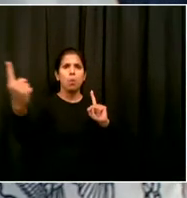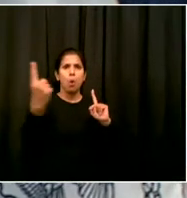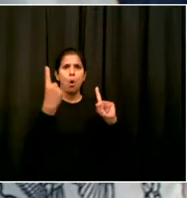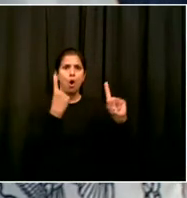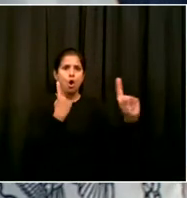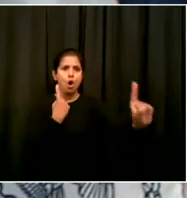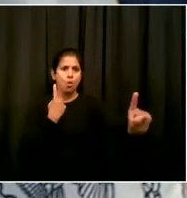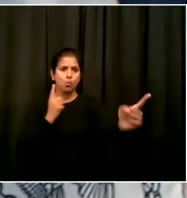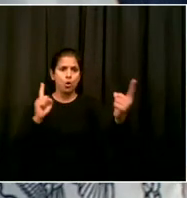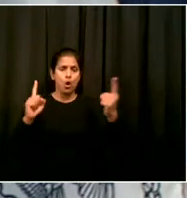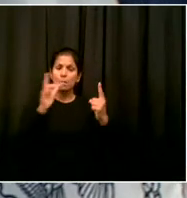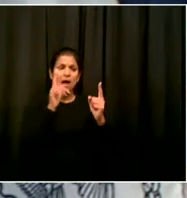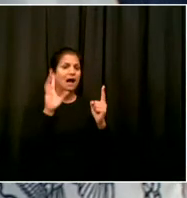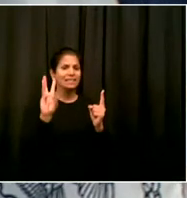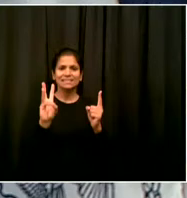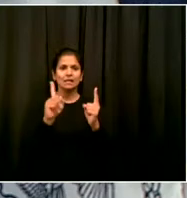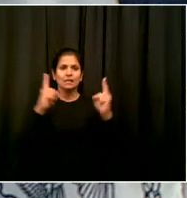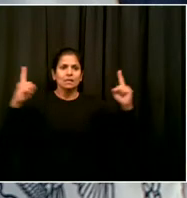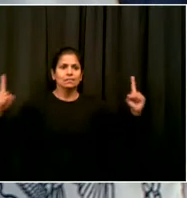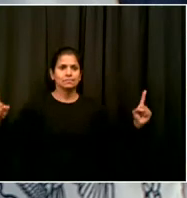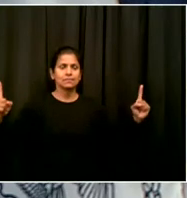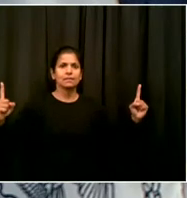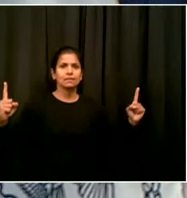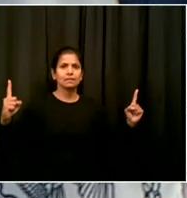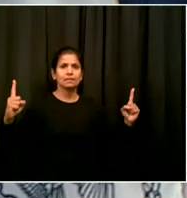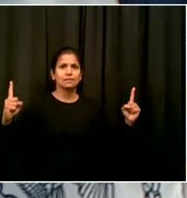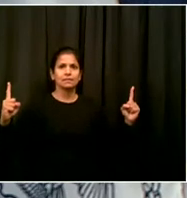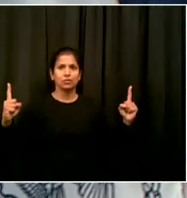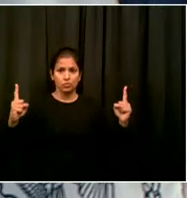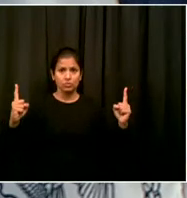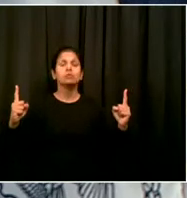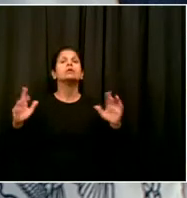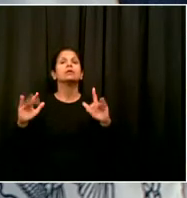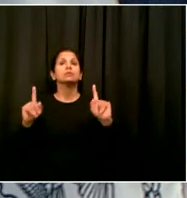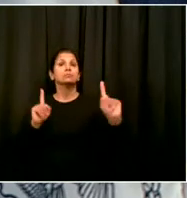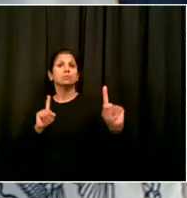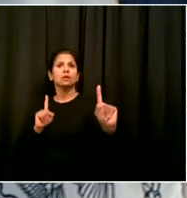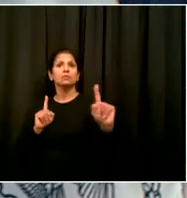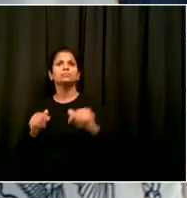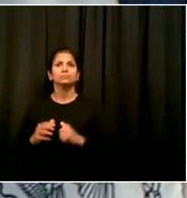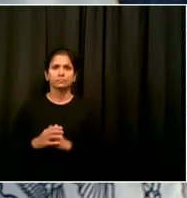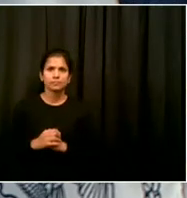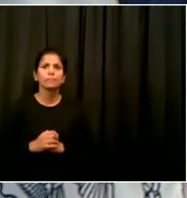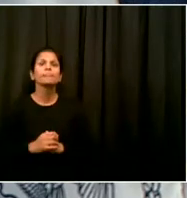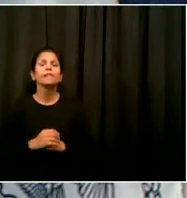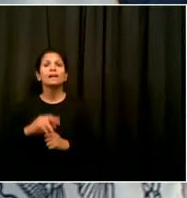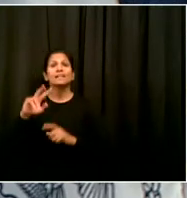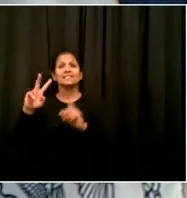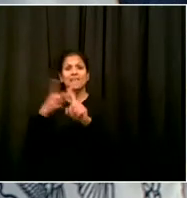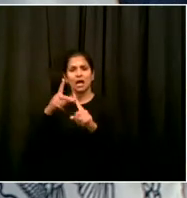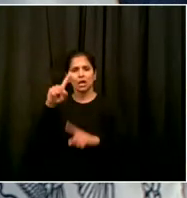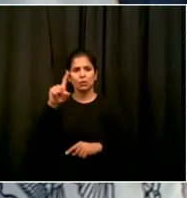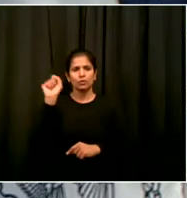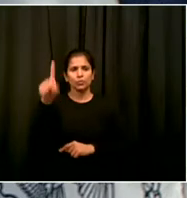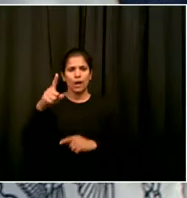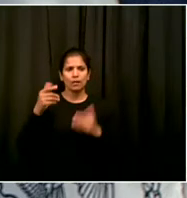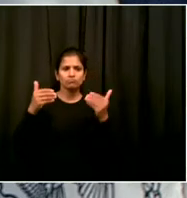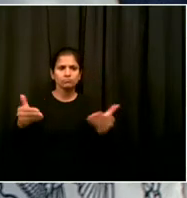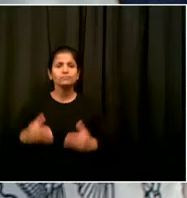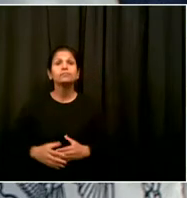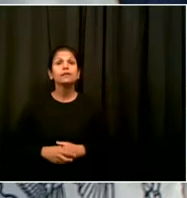Mr. Mayor, just wondering about the Steve Cohen's proposed deal to take over the Mets and use Citi Field.